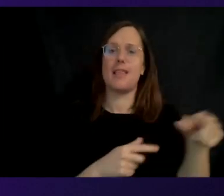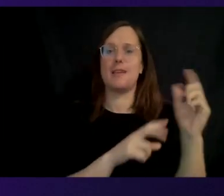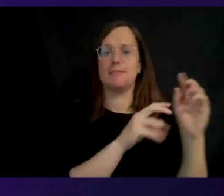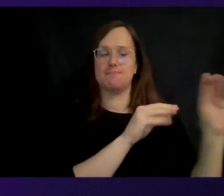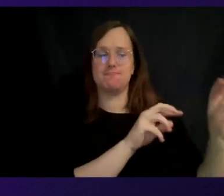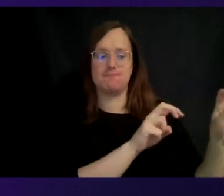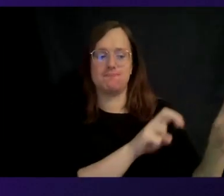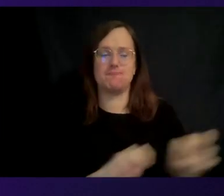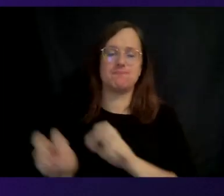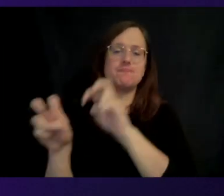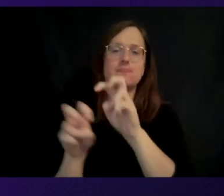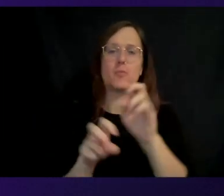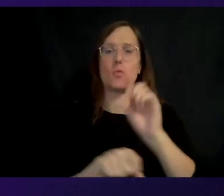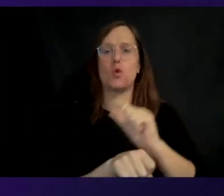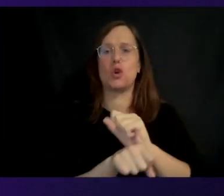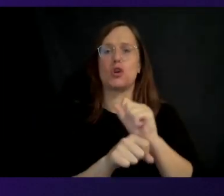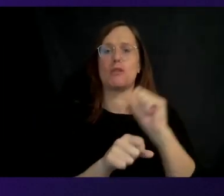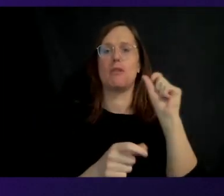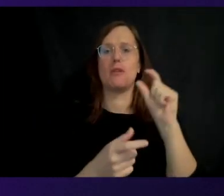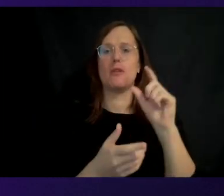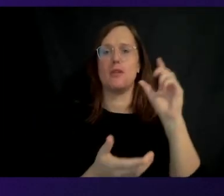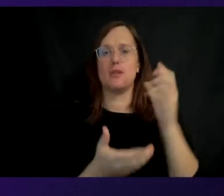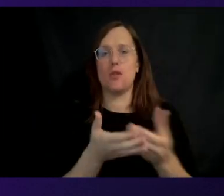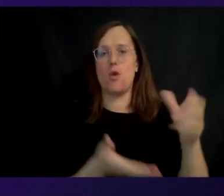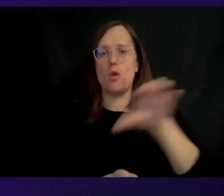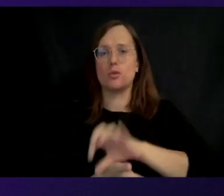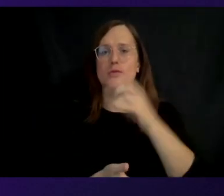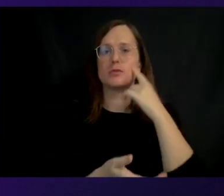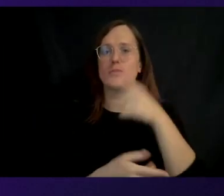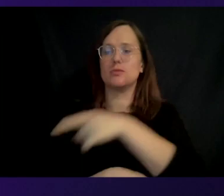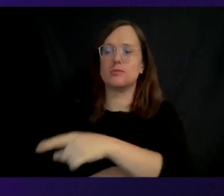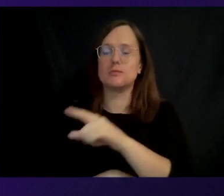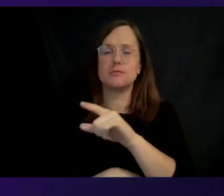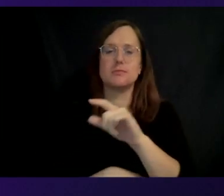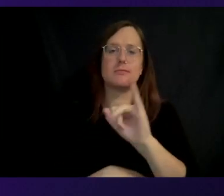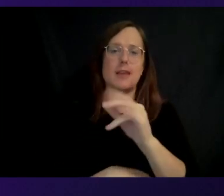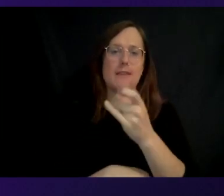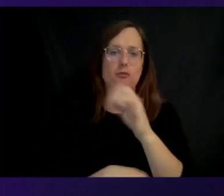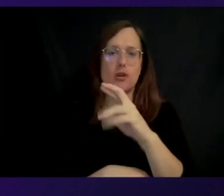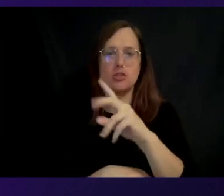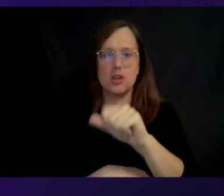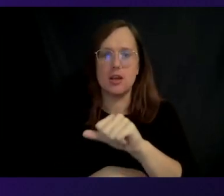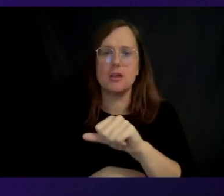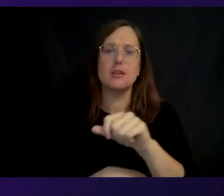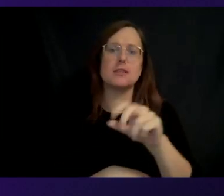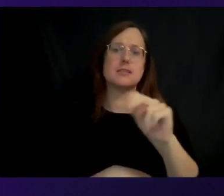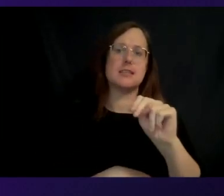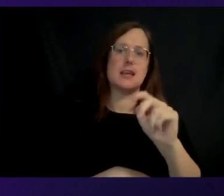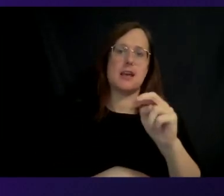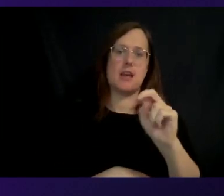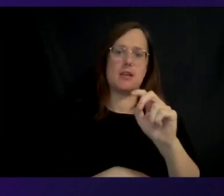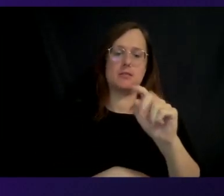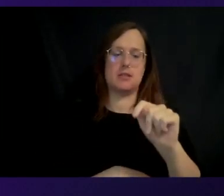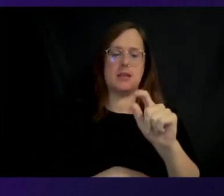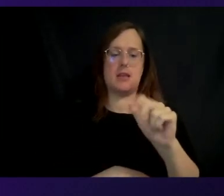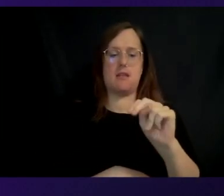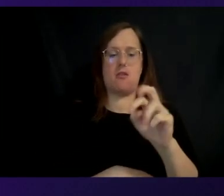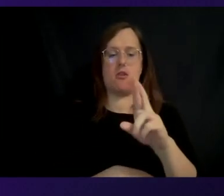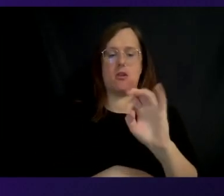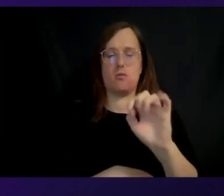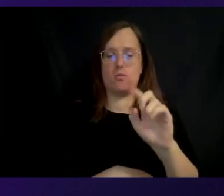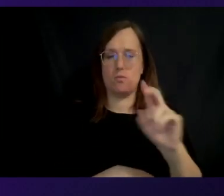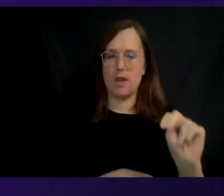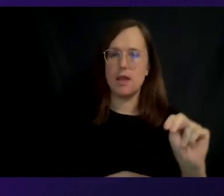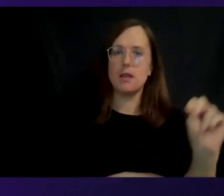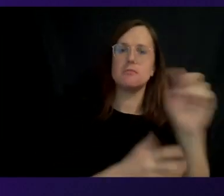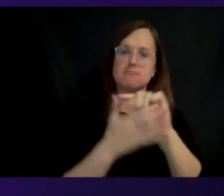from GPUs to our custom silicon instances, like Inferentia, Inf1, TRN1N, and F2. And their goal is to improve